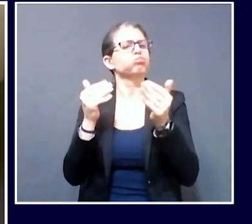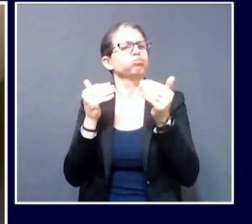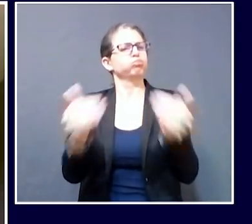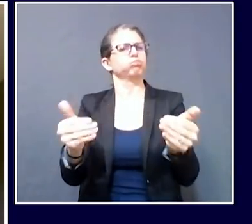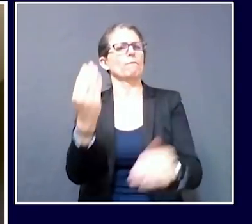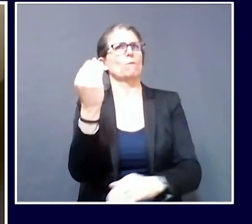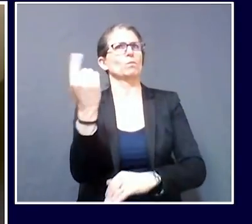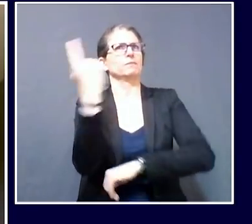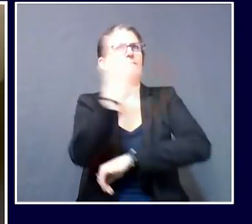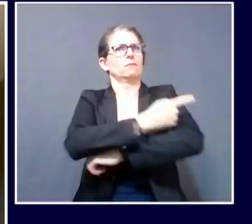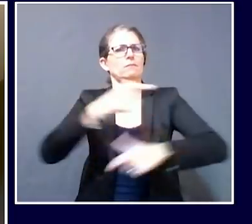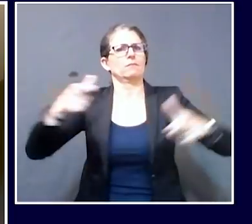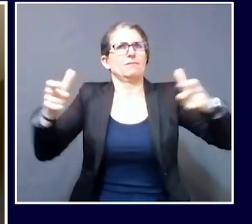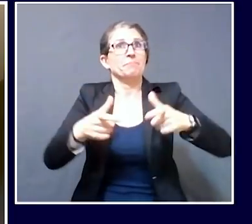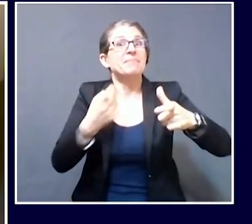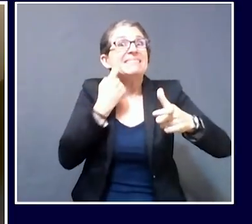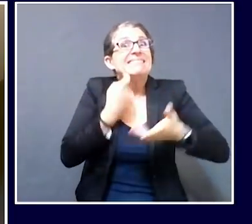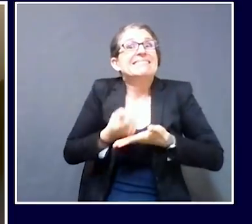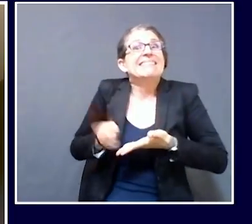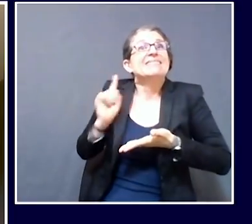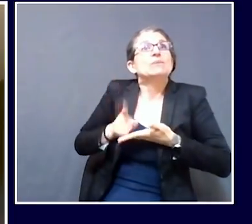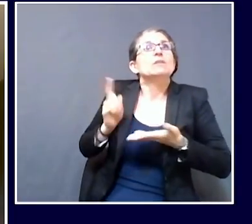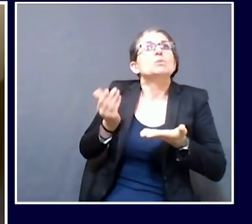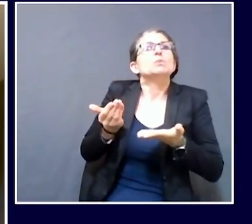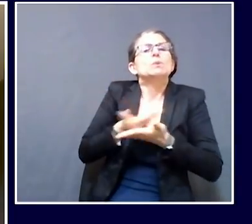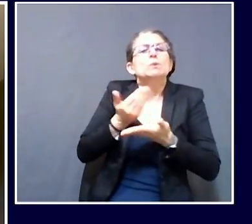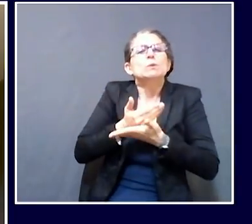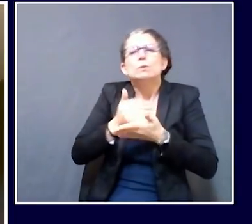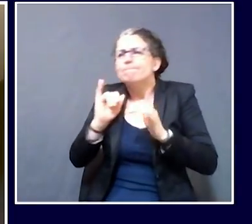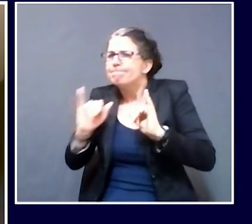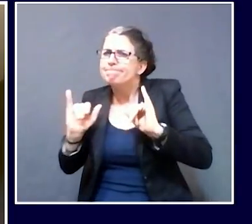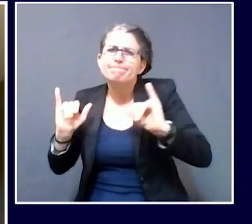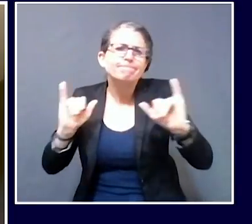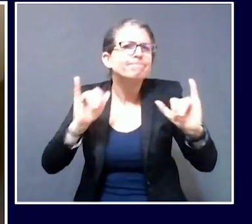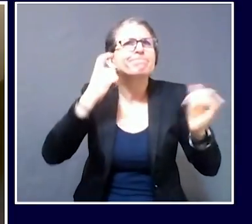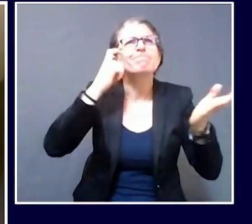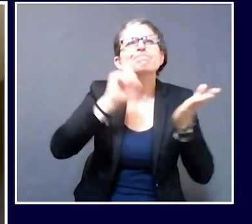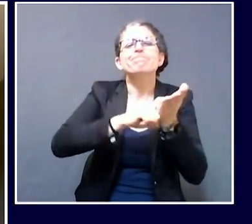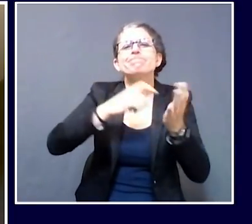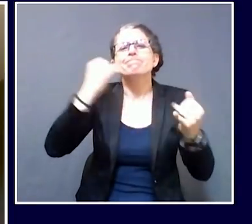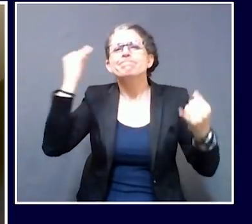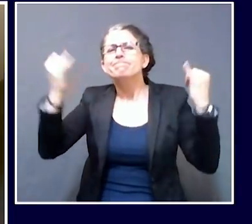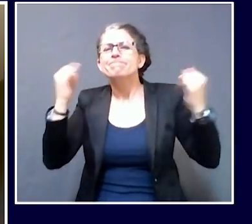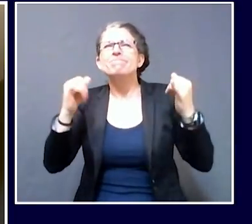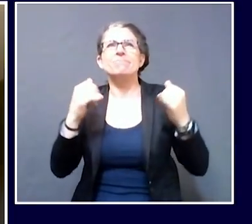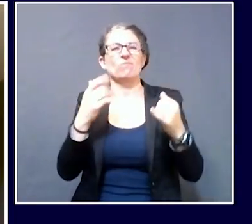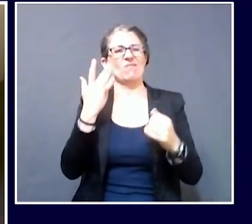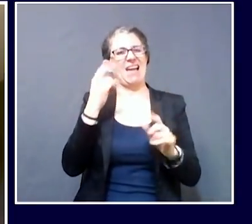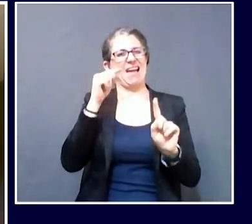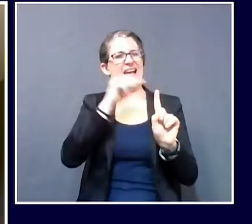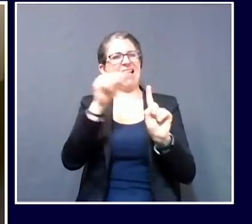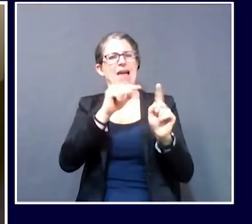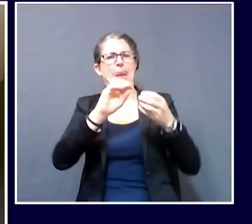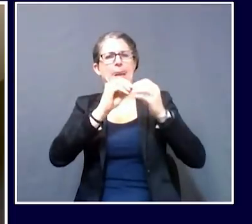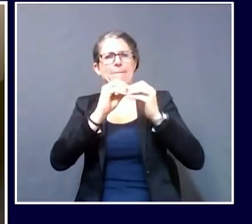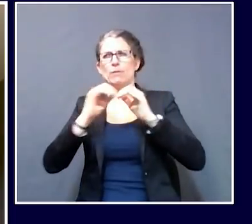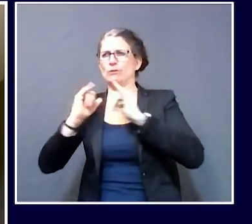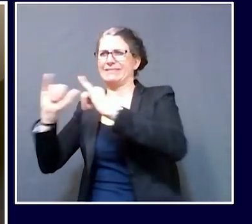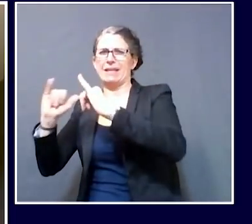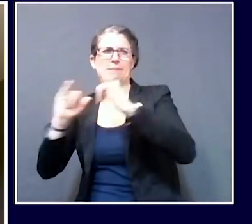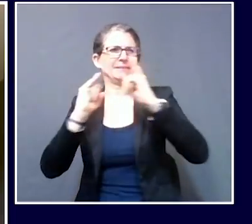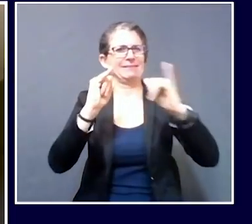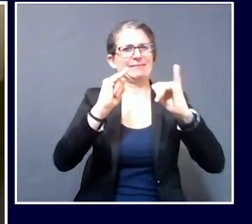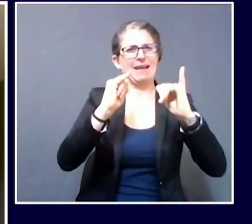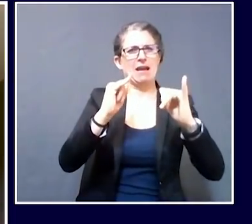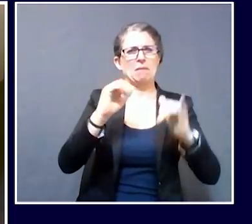they carved out a couple of areas just like we did that said those numbers are very similar to their numbers. And so we've done that same